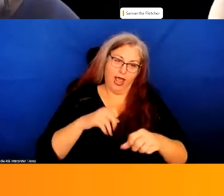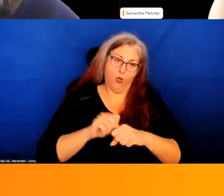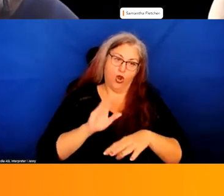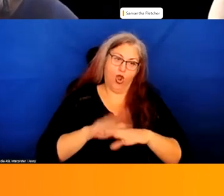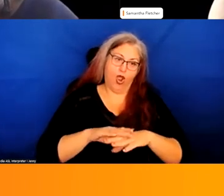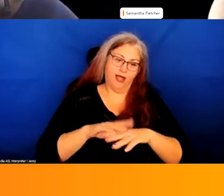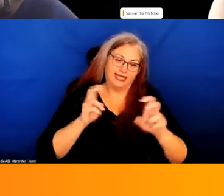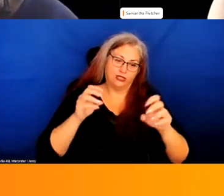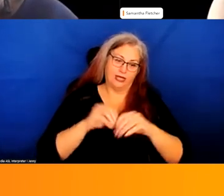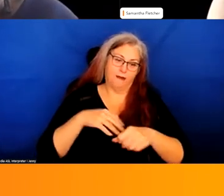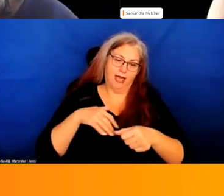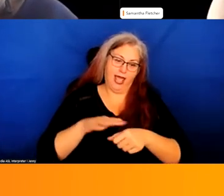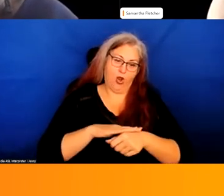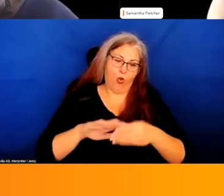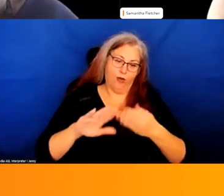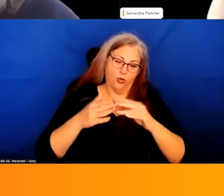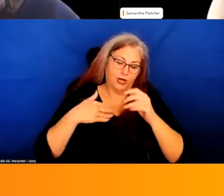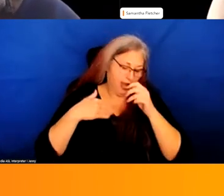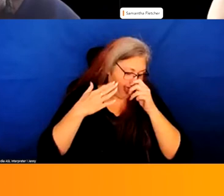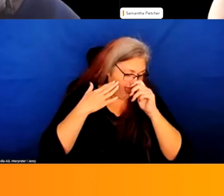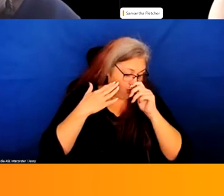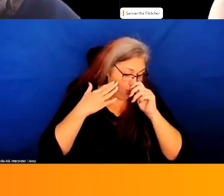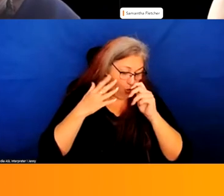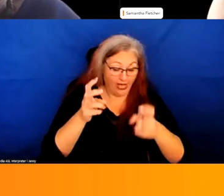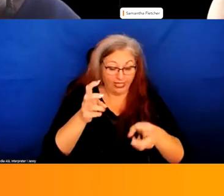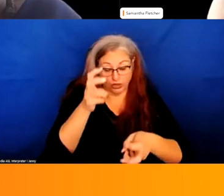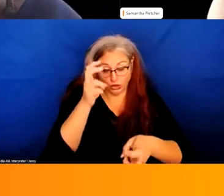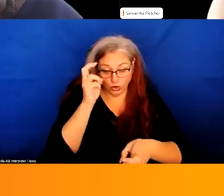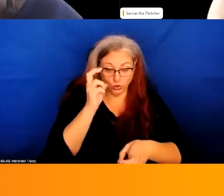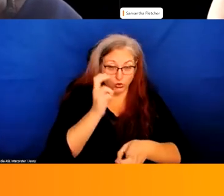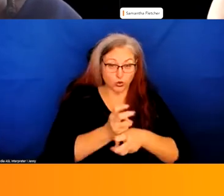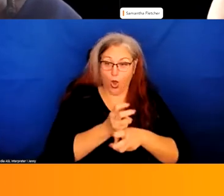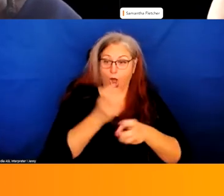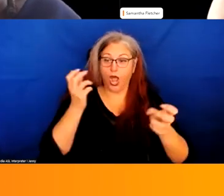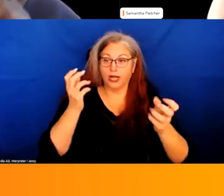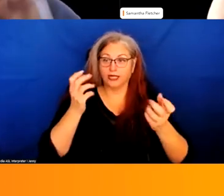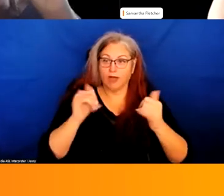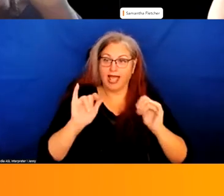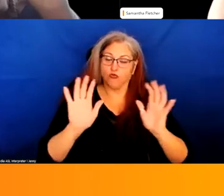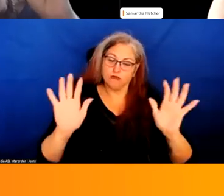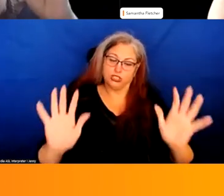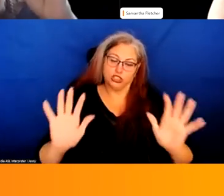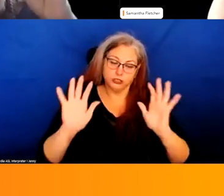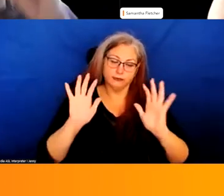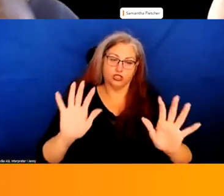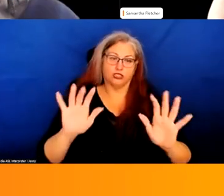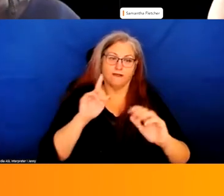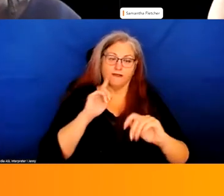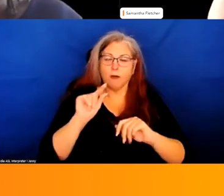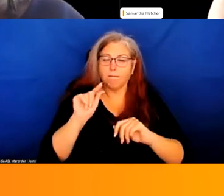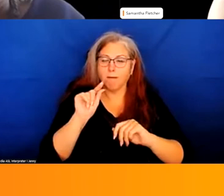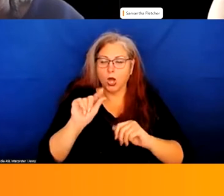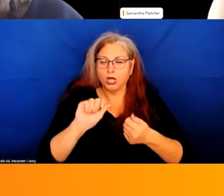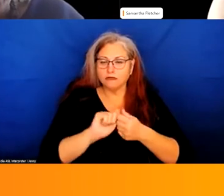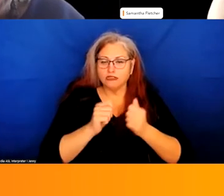local community, and I know how hard it is to push for the smallest bit of change